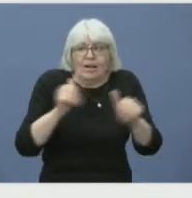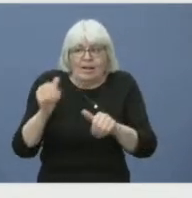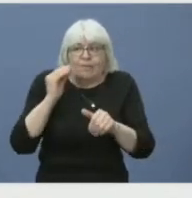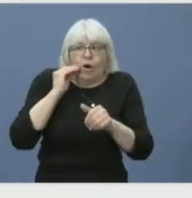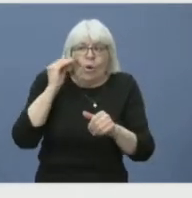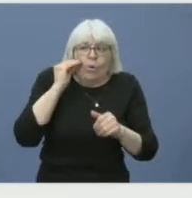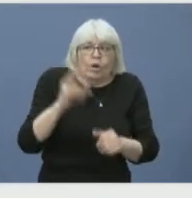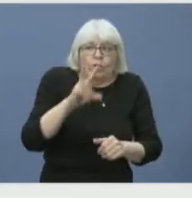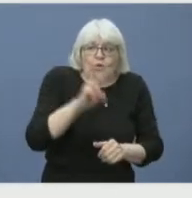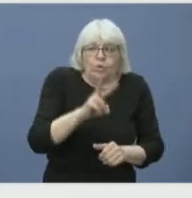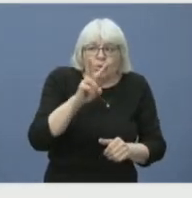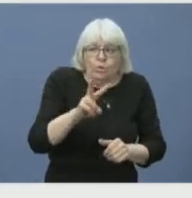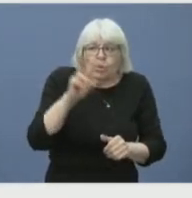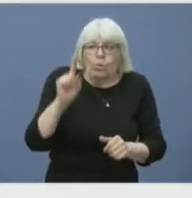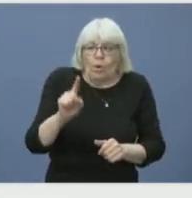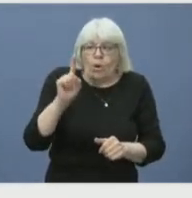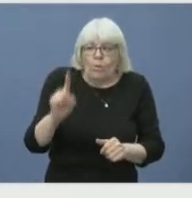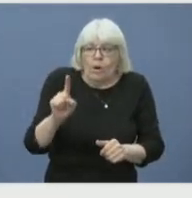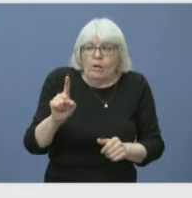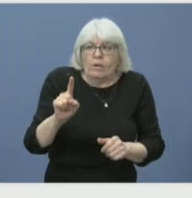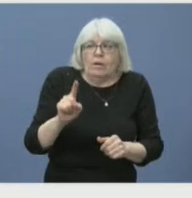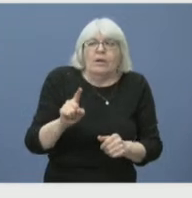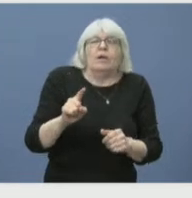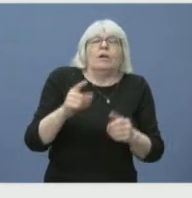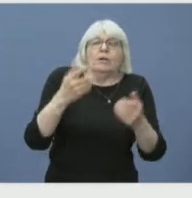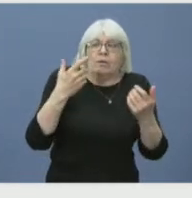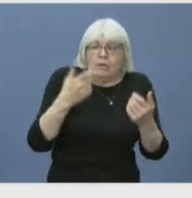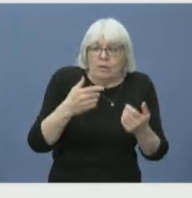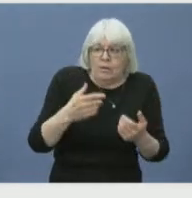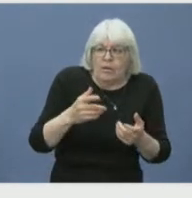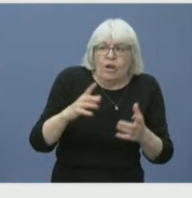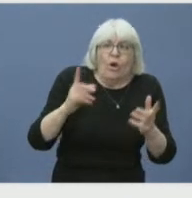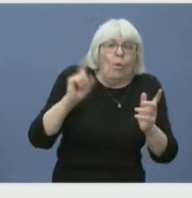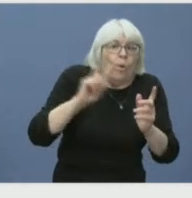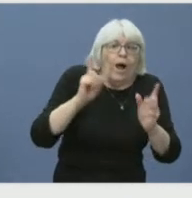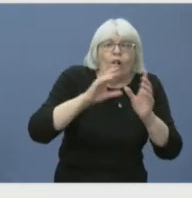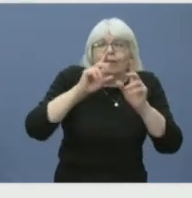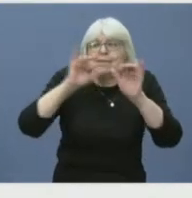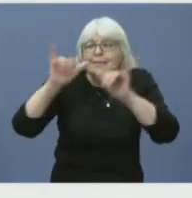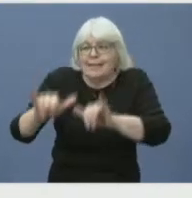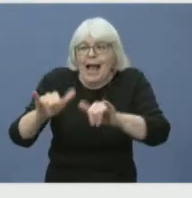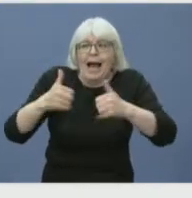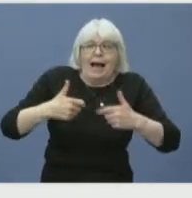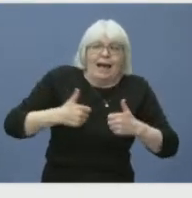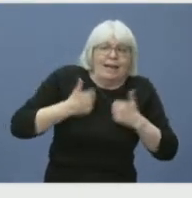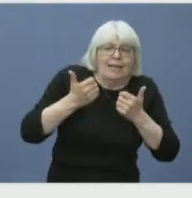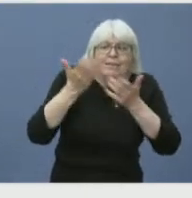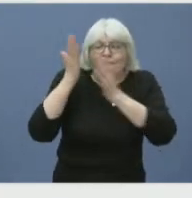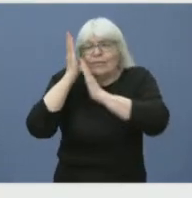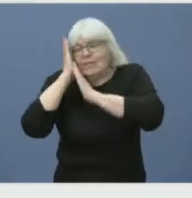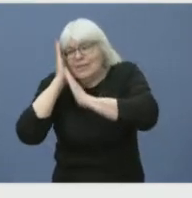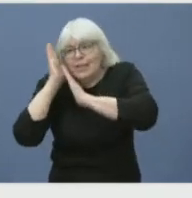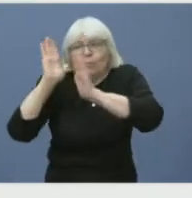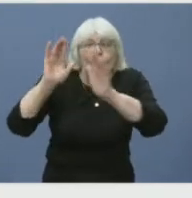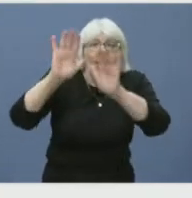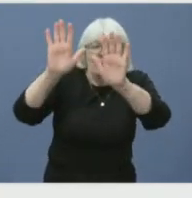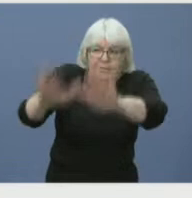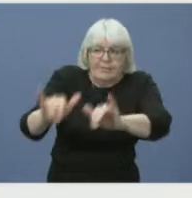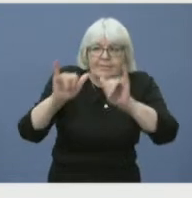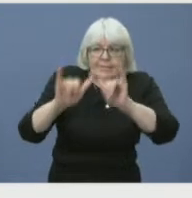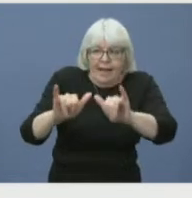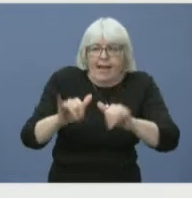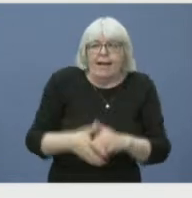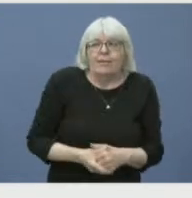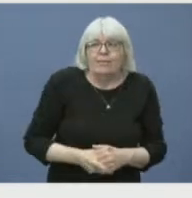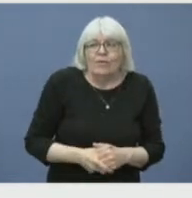for information on short and long term accommodations available in their areas. For those who are